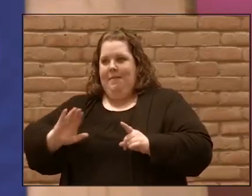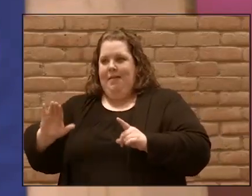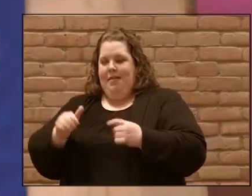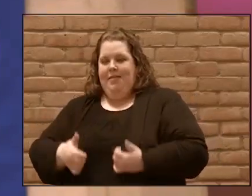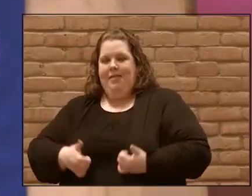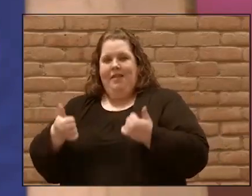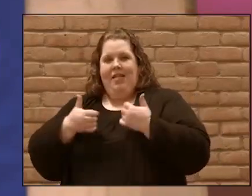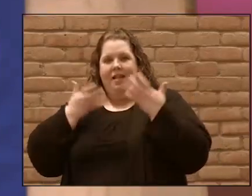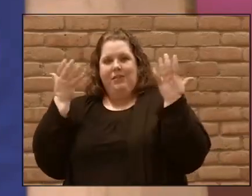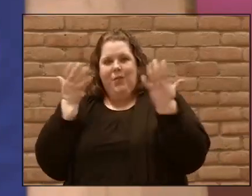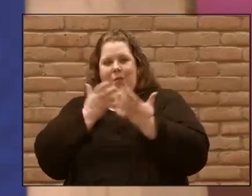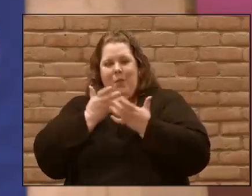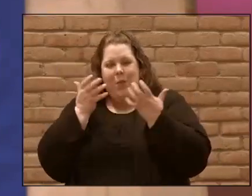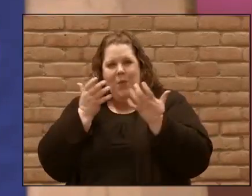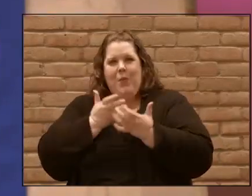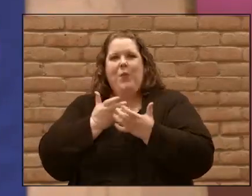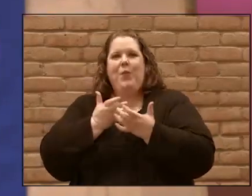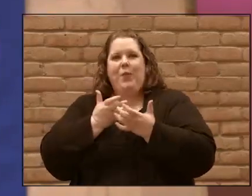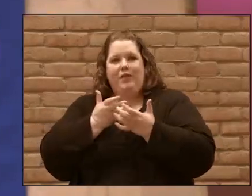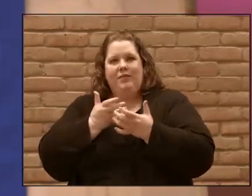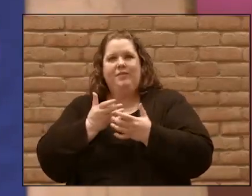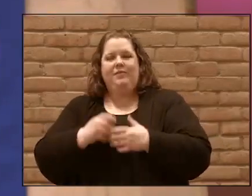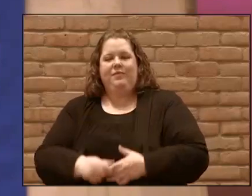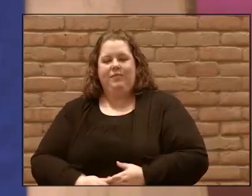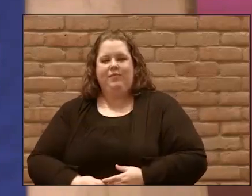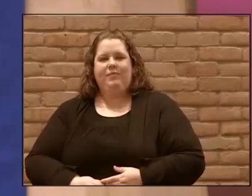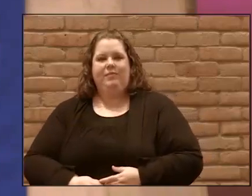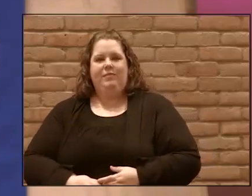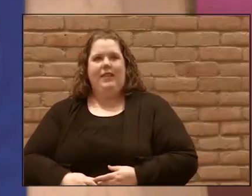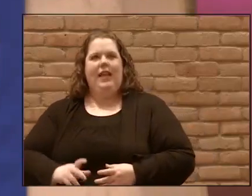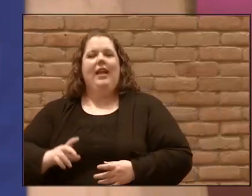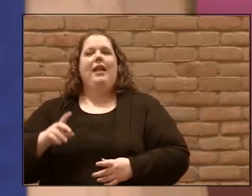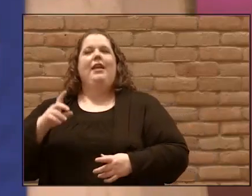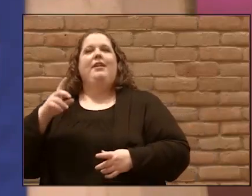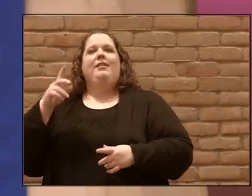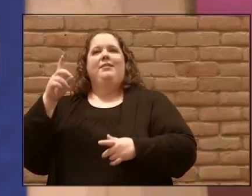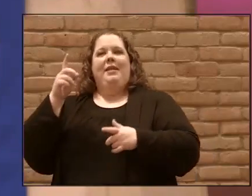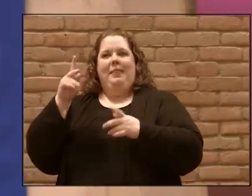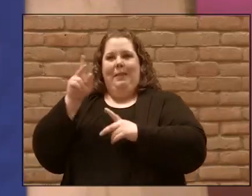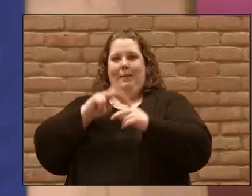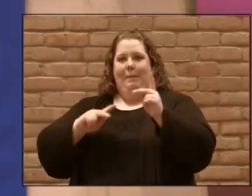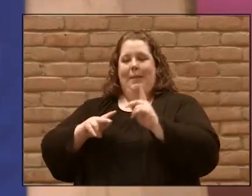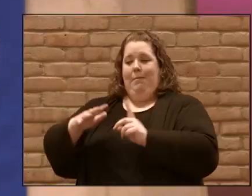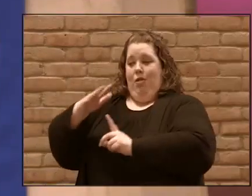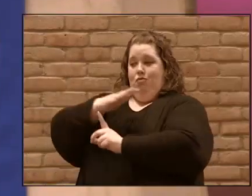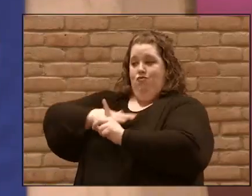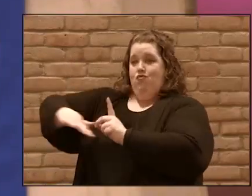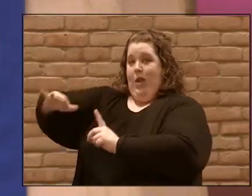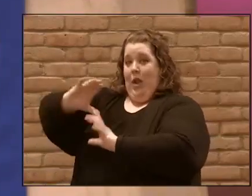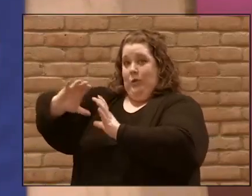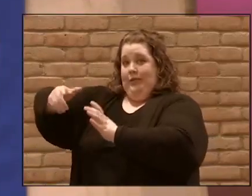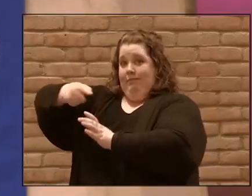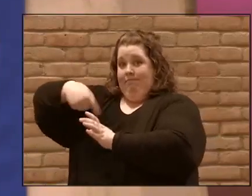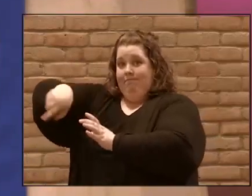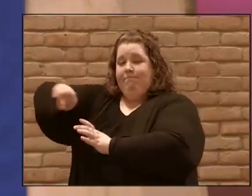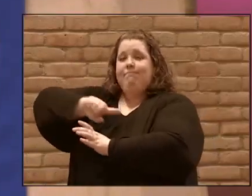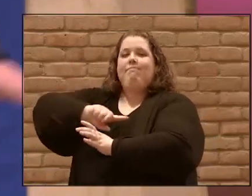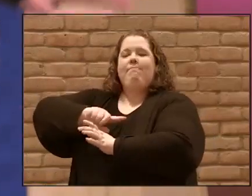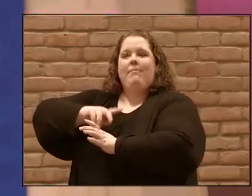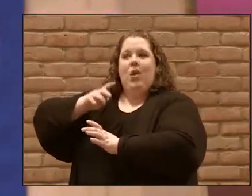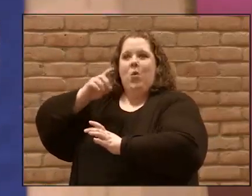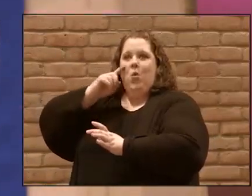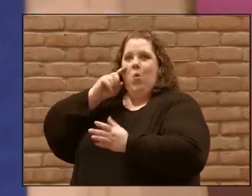And it was this fruit then that was noticed by those in the world around them. And so here's what we see